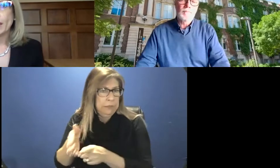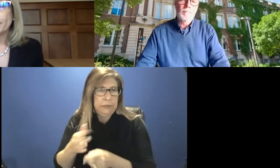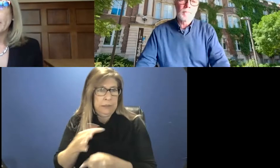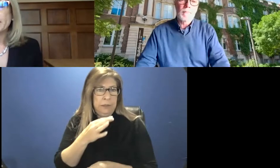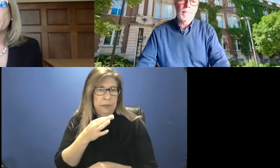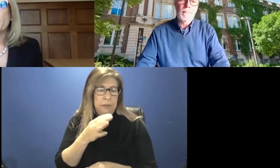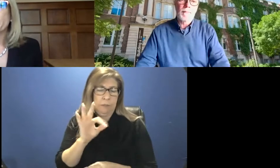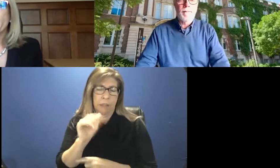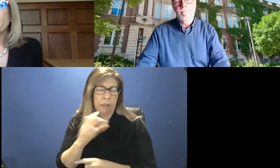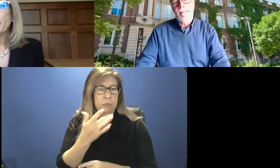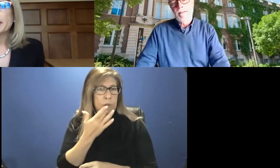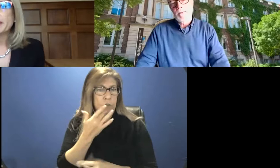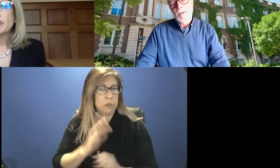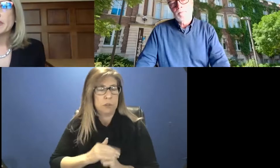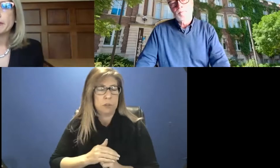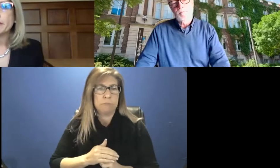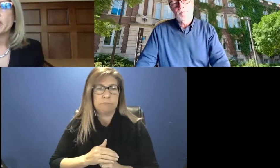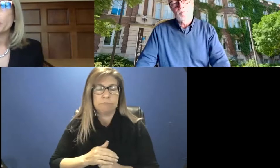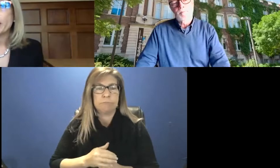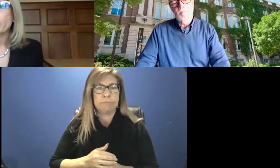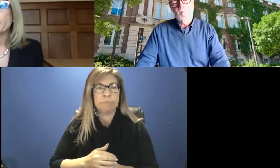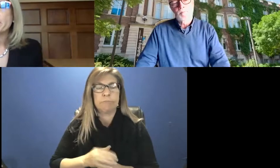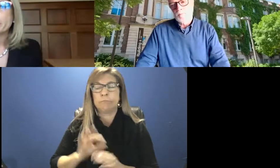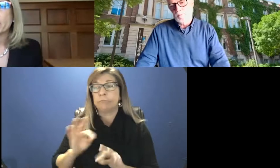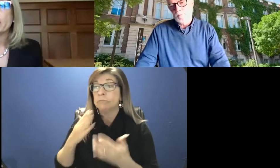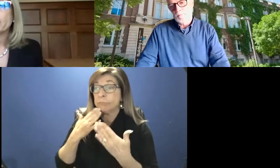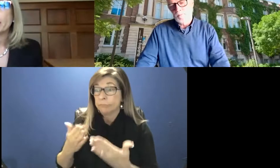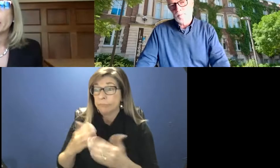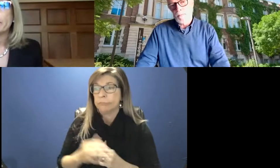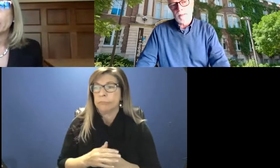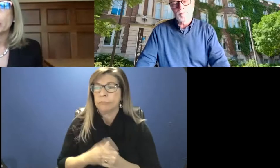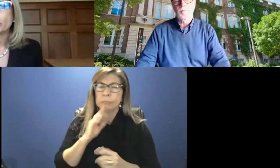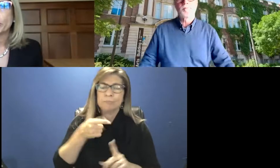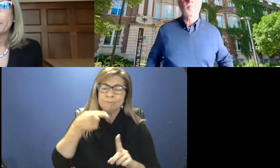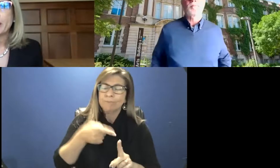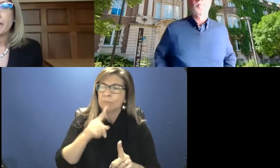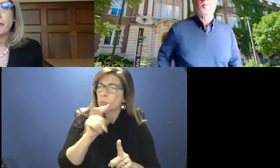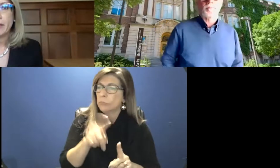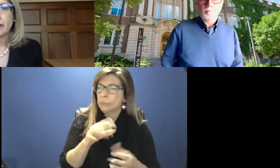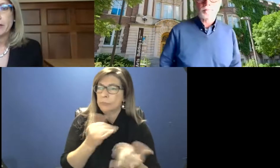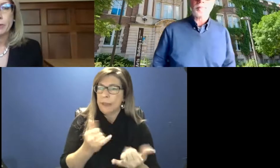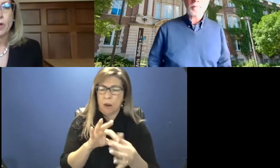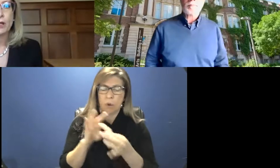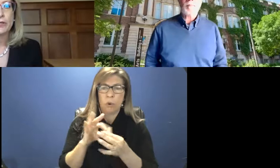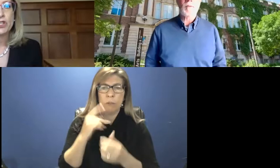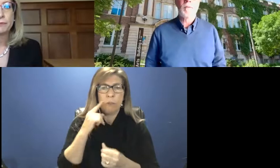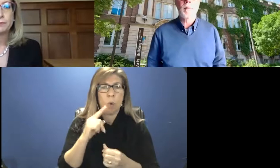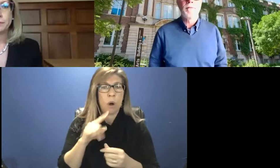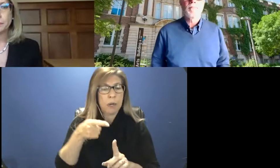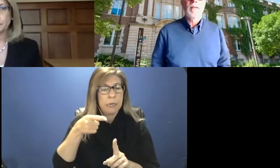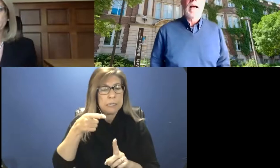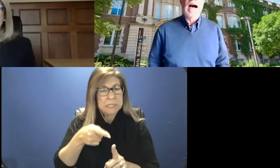Thanks, Joe. The next question is specific to where continuing education and lifelong learning might fit into the college.